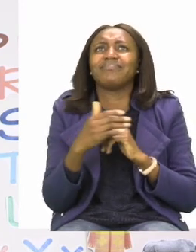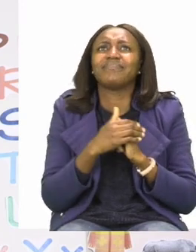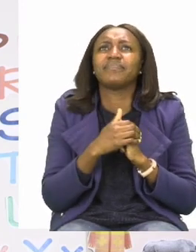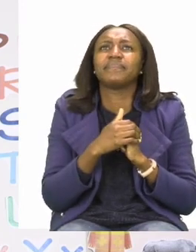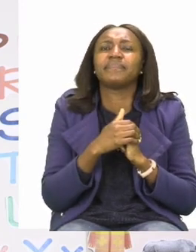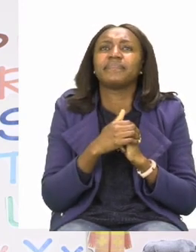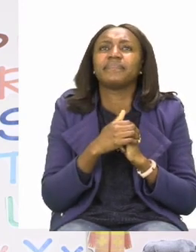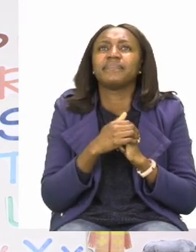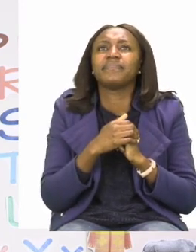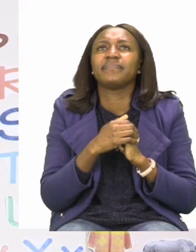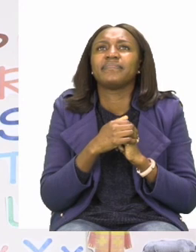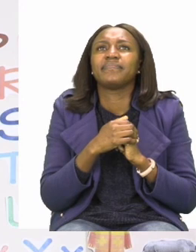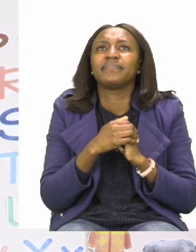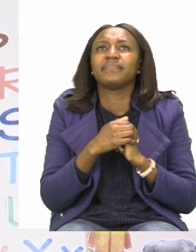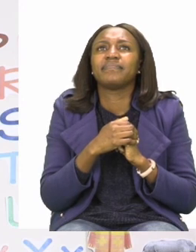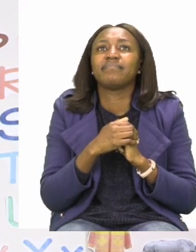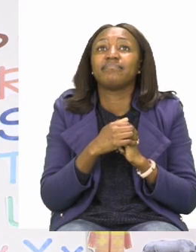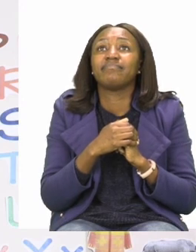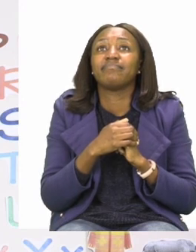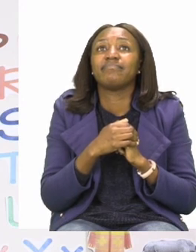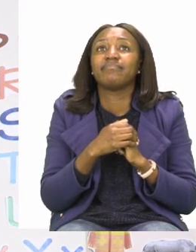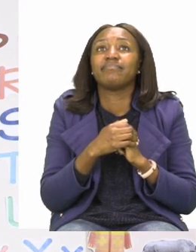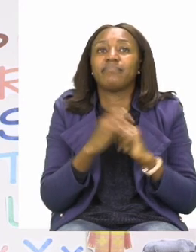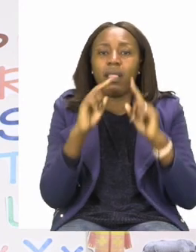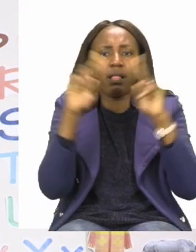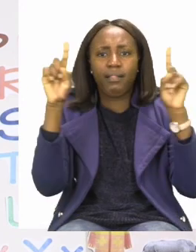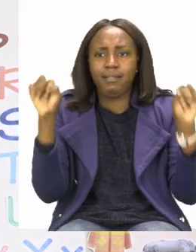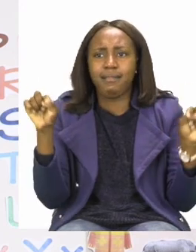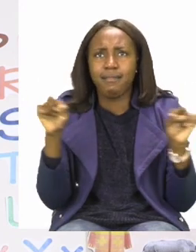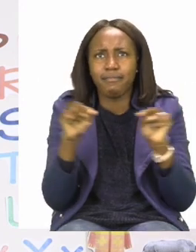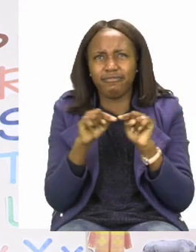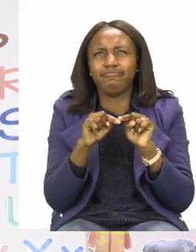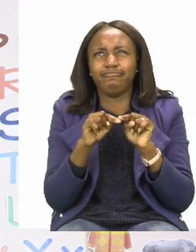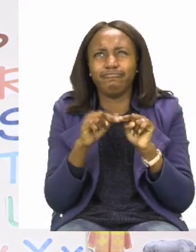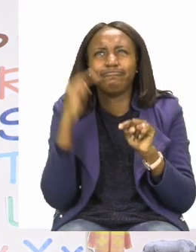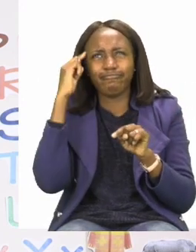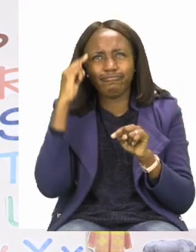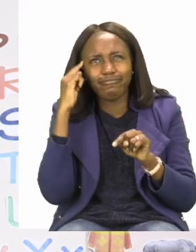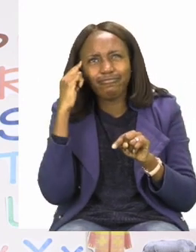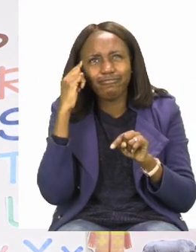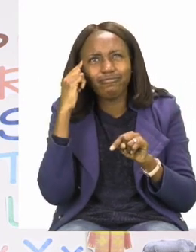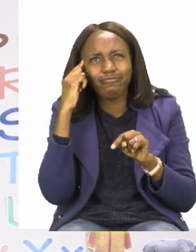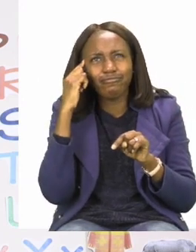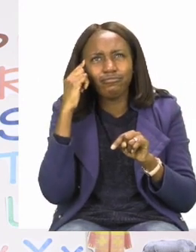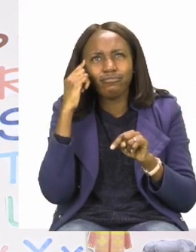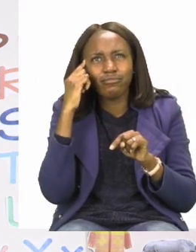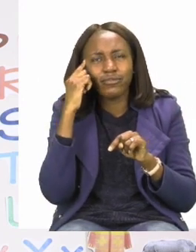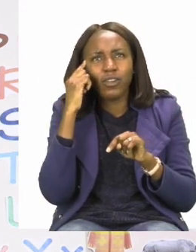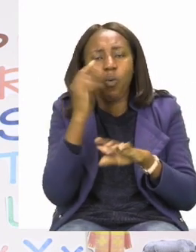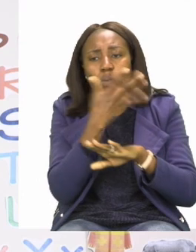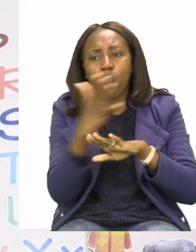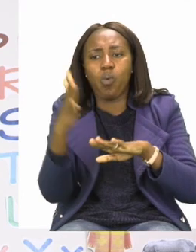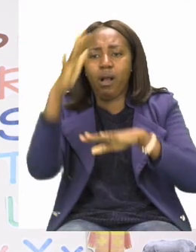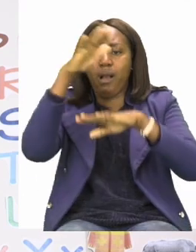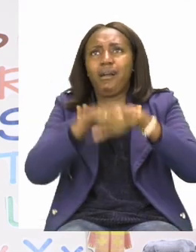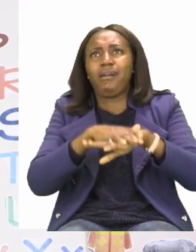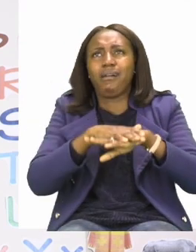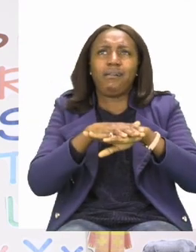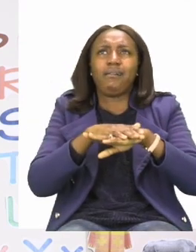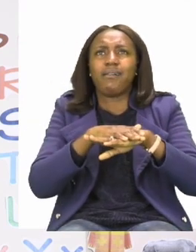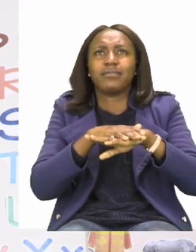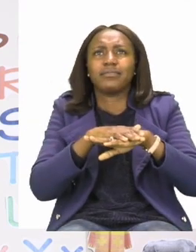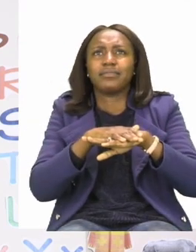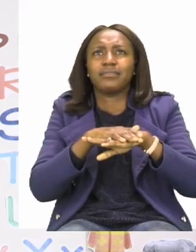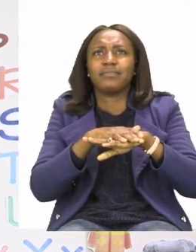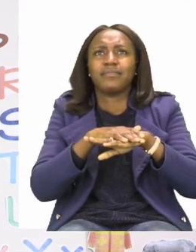Then we have a cloth. I think the cloth is going to float because a cloth